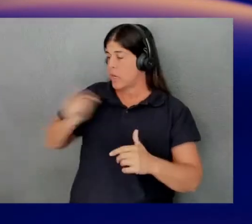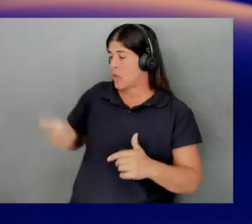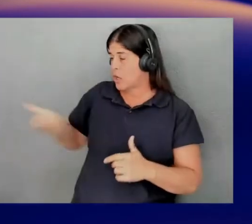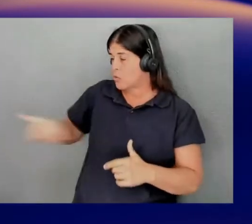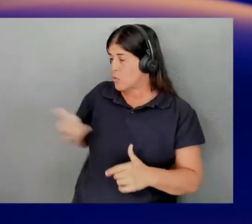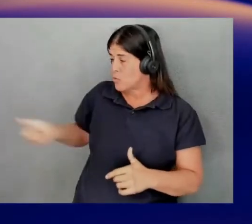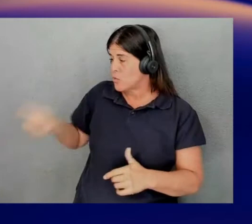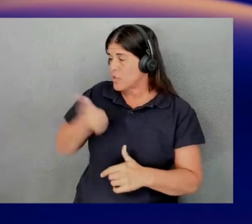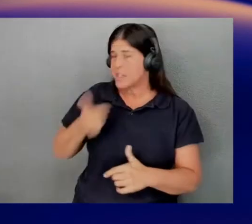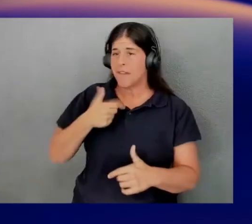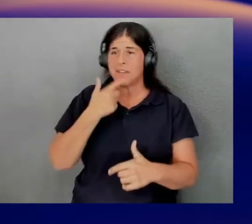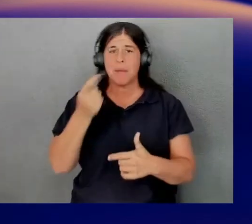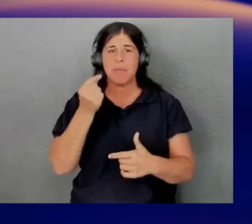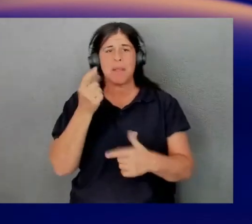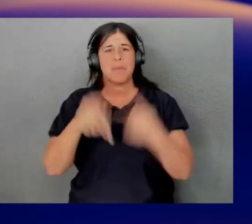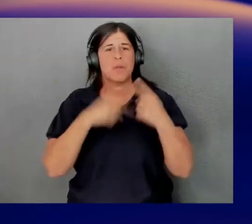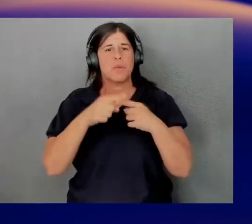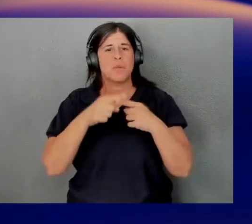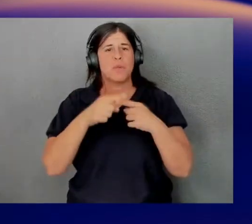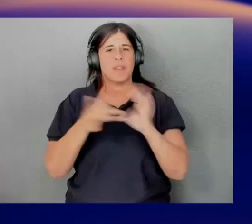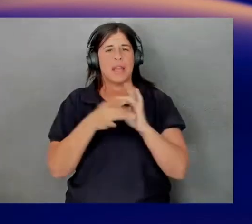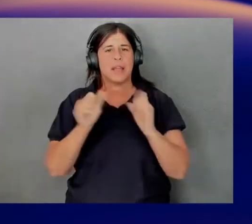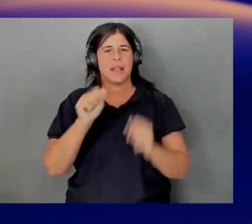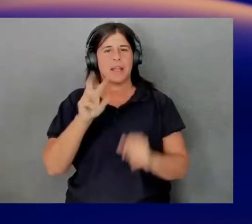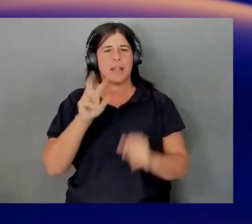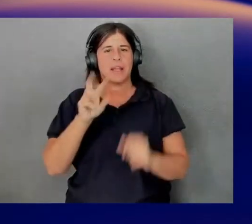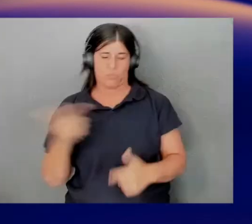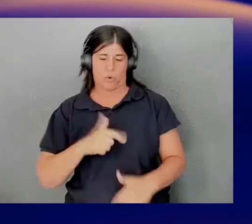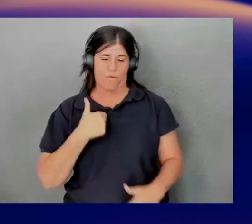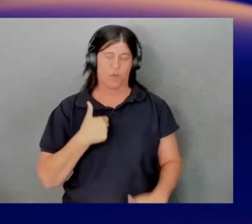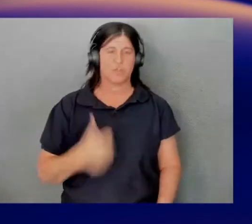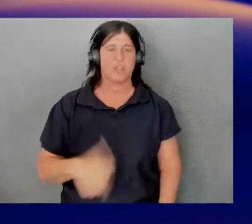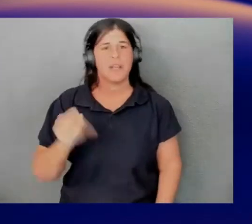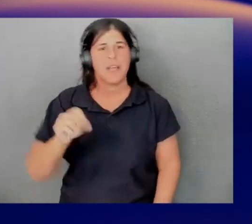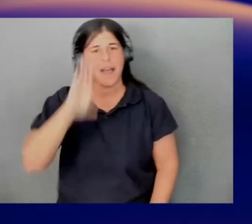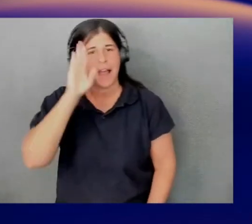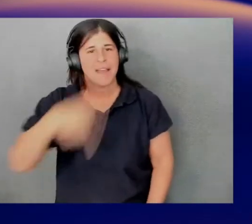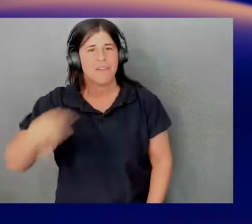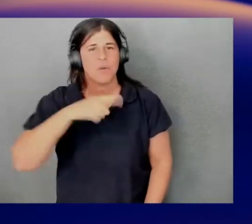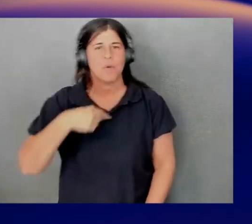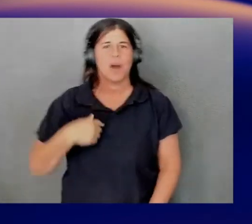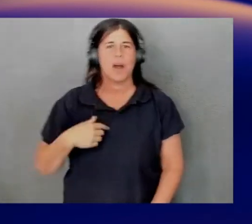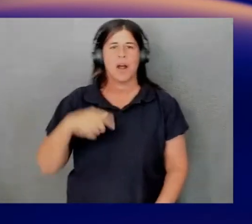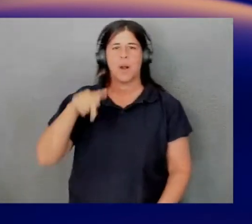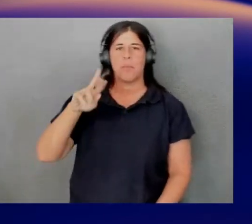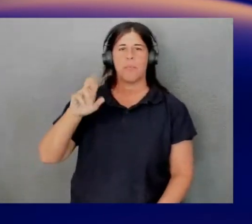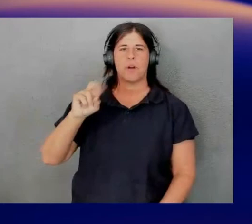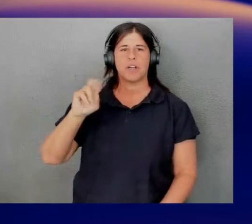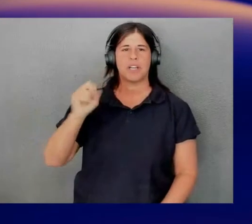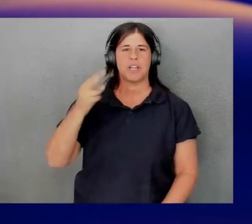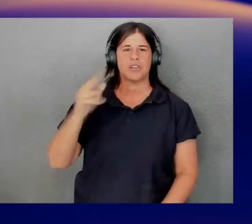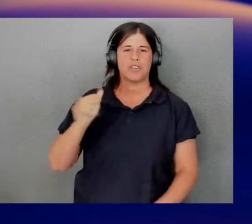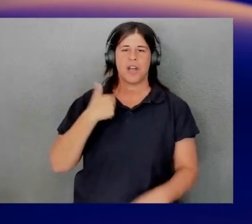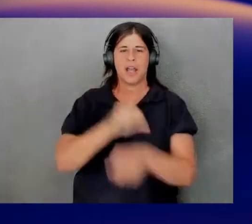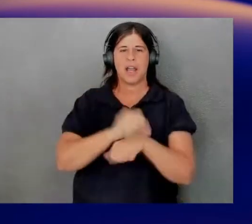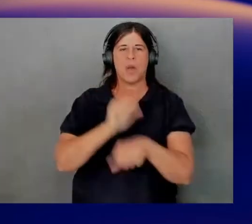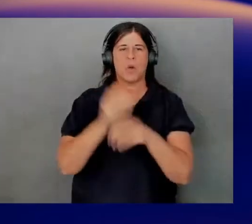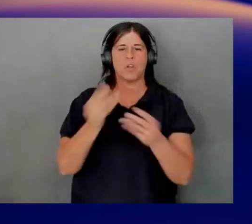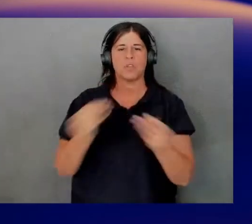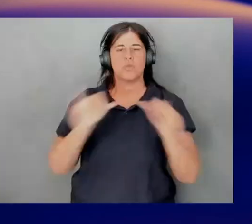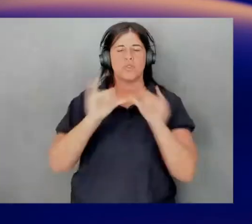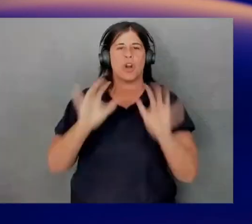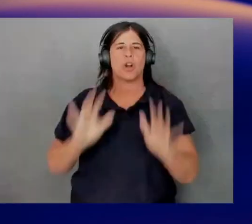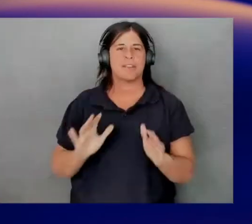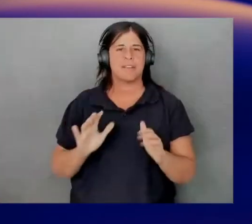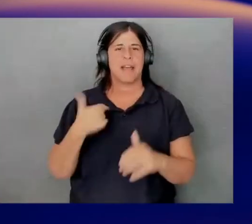a little bit about what you do at AWS? Yeah, you go first? Sure, hey everyone, I'm Pranusha Manchala, and I work as a solution architect. I